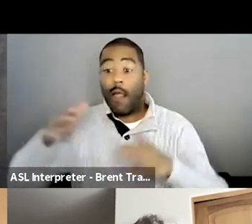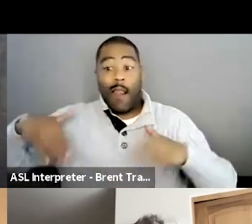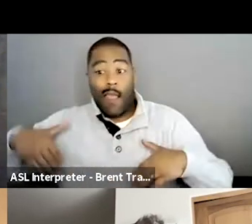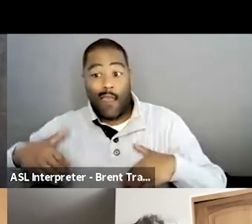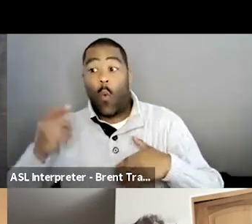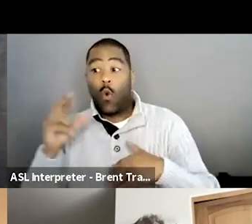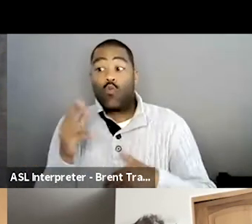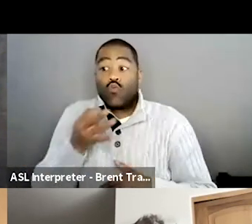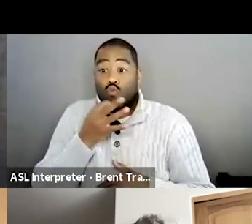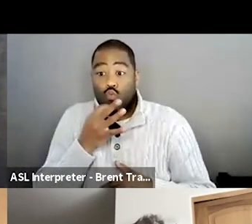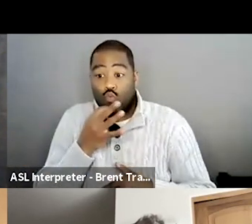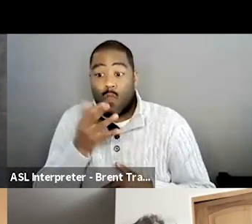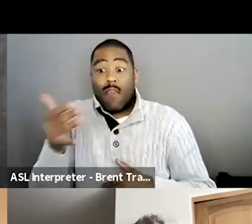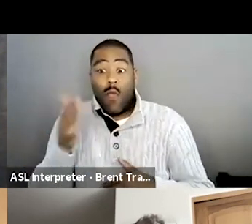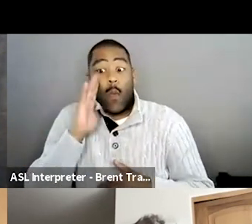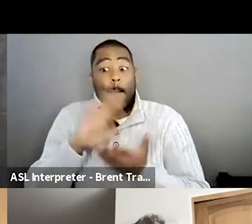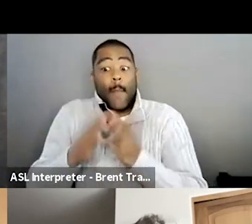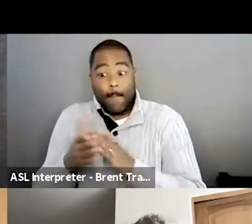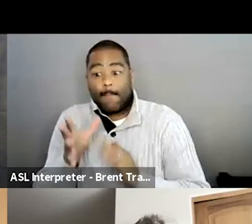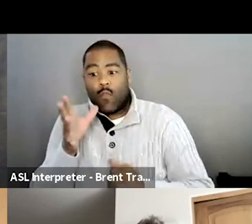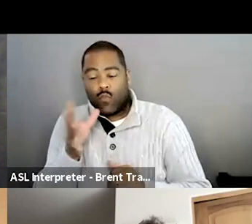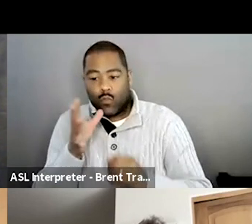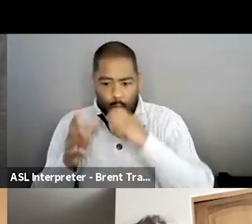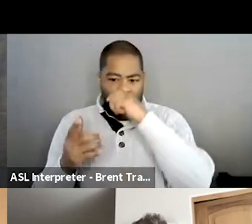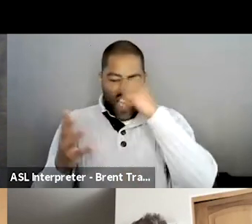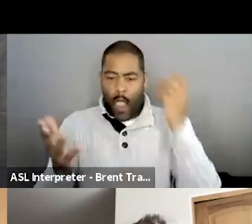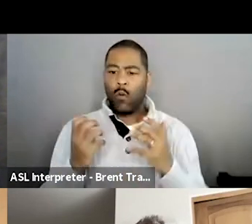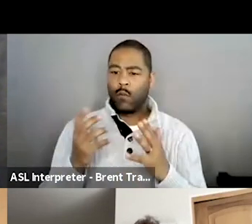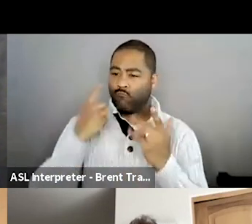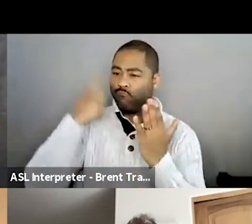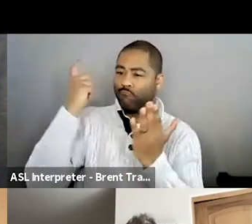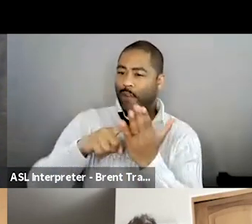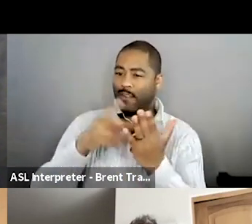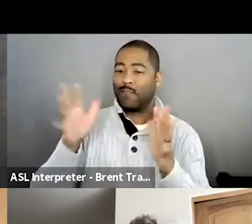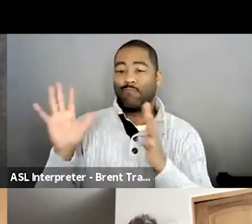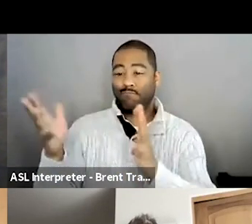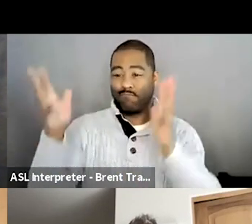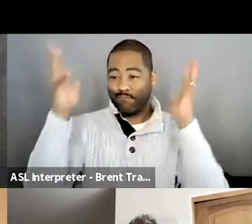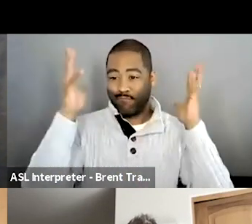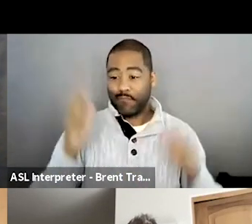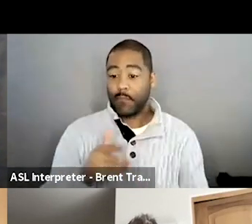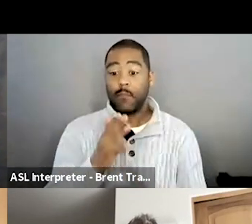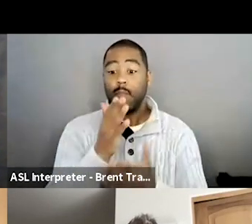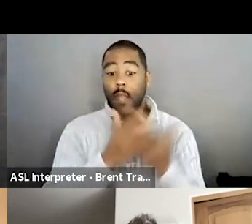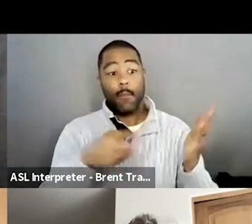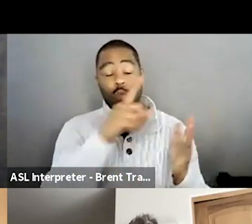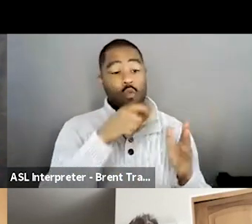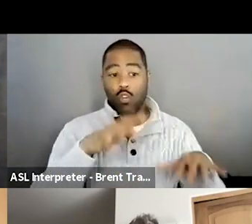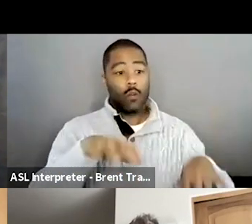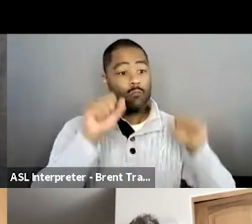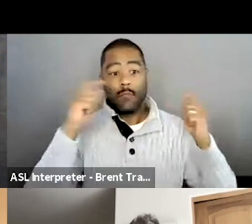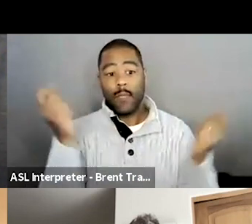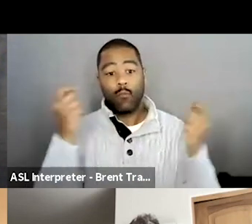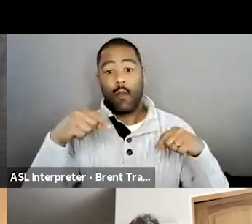for various reasons are unable to celebrate Mother's Day today. And in keeping with mother